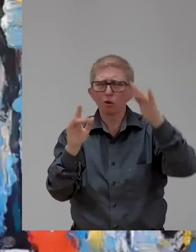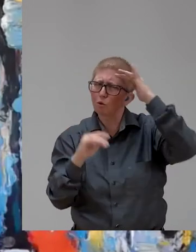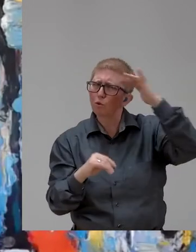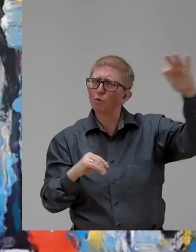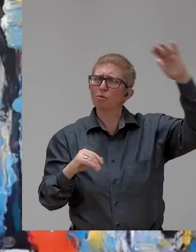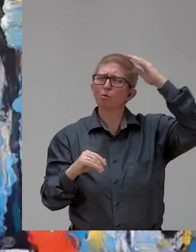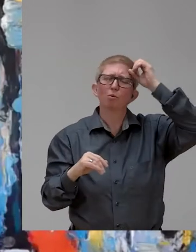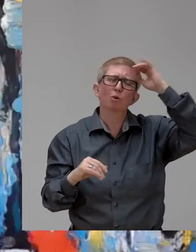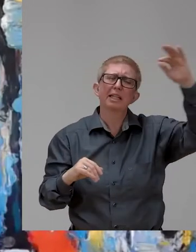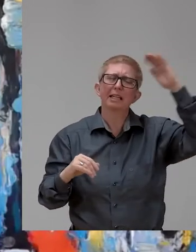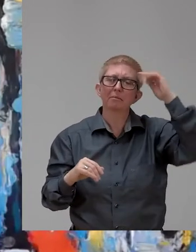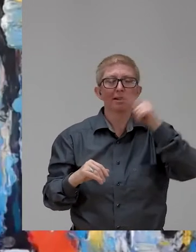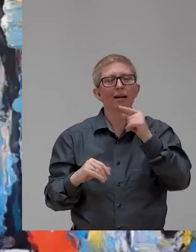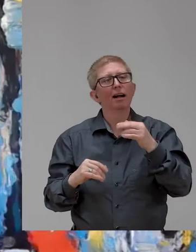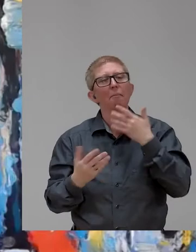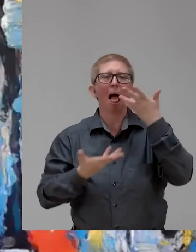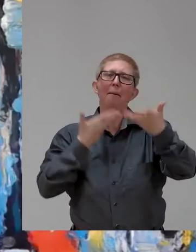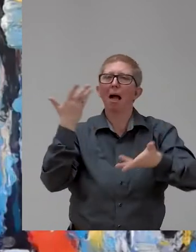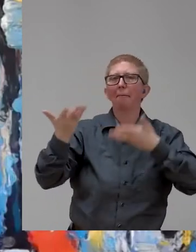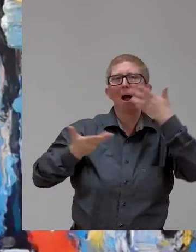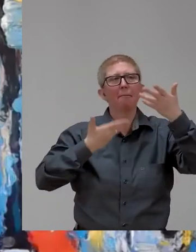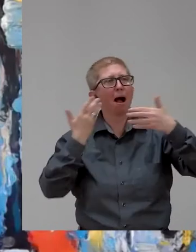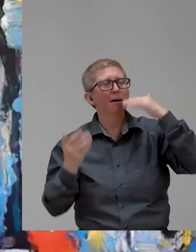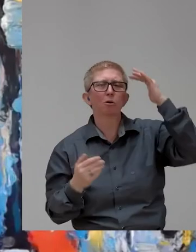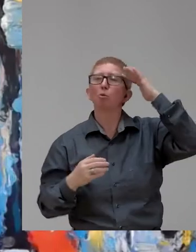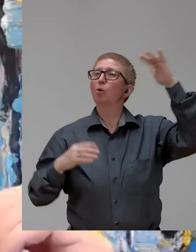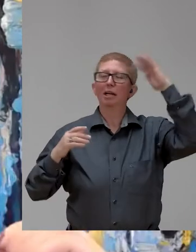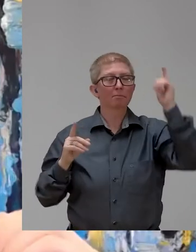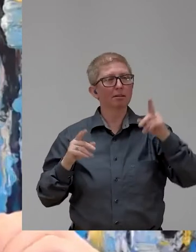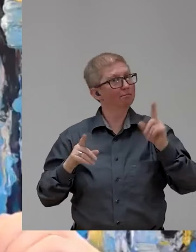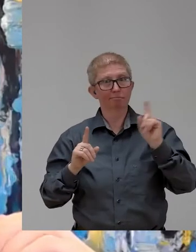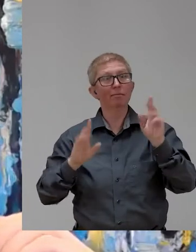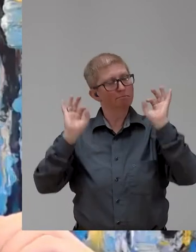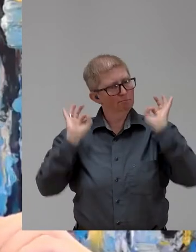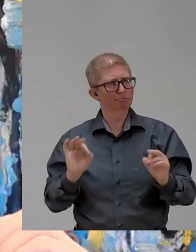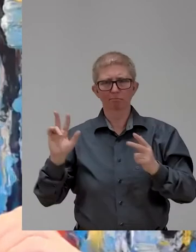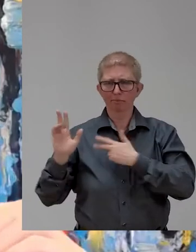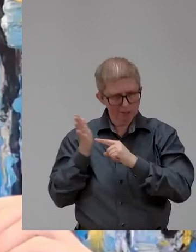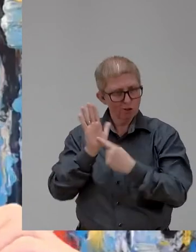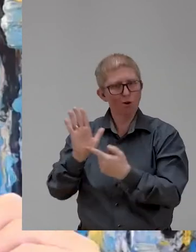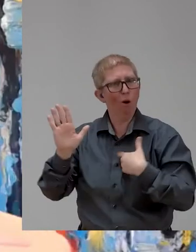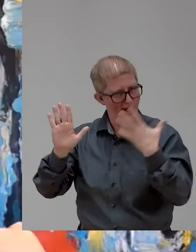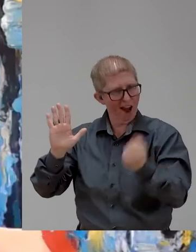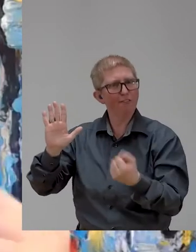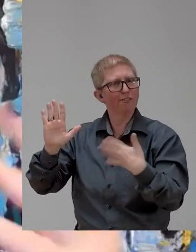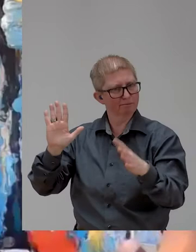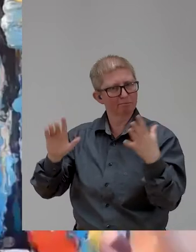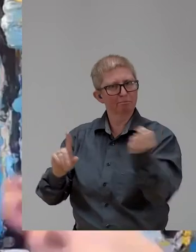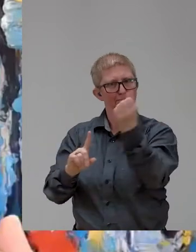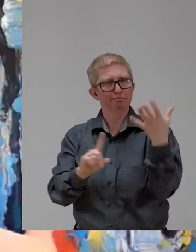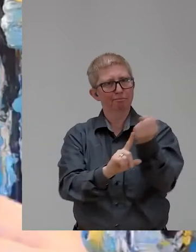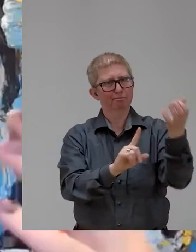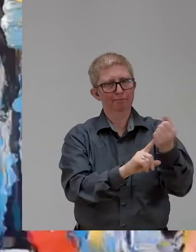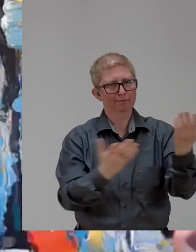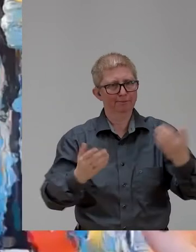also succeeding in making their dreams a reality. And it was important for us, as always, not to just inspire